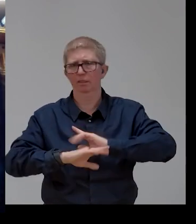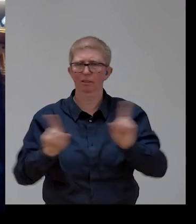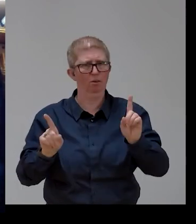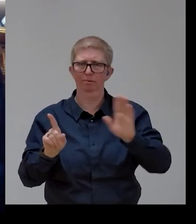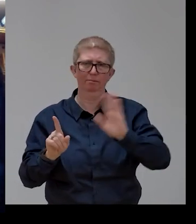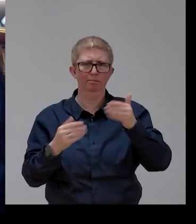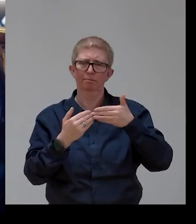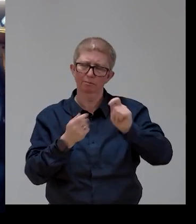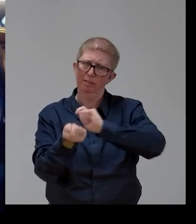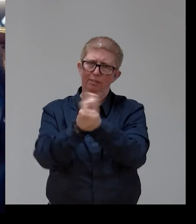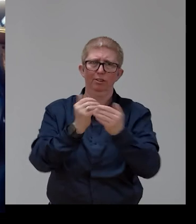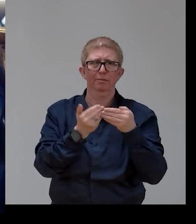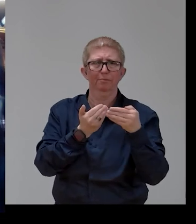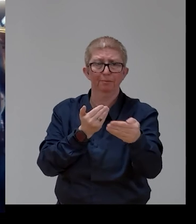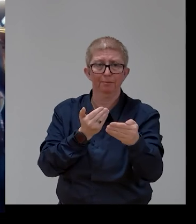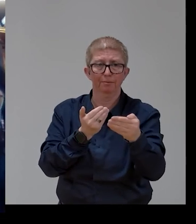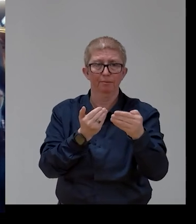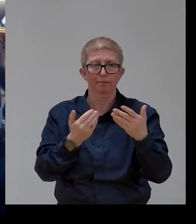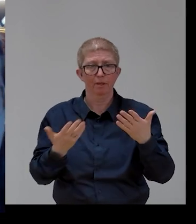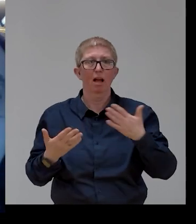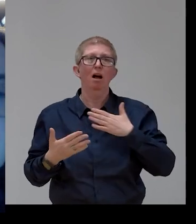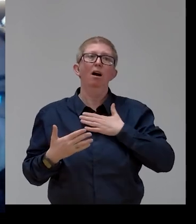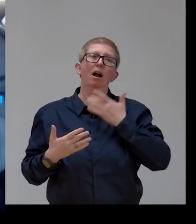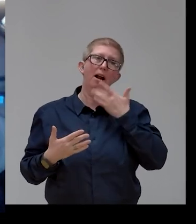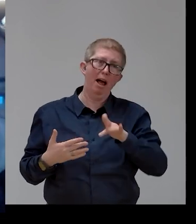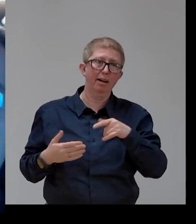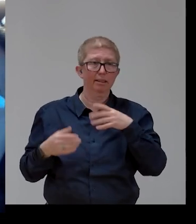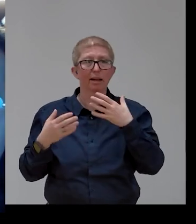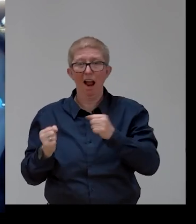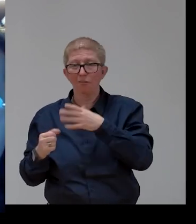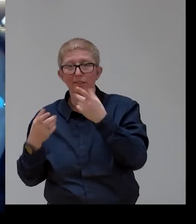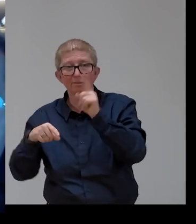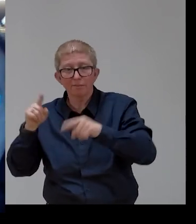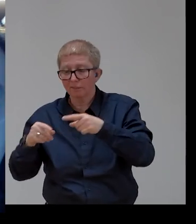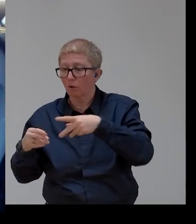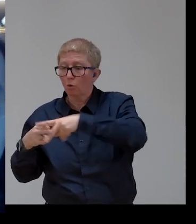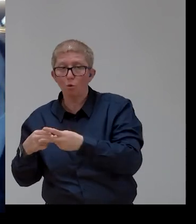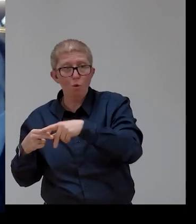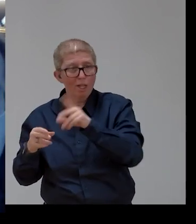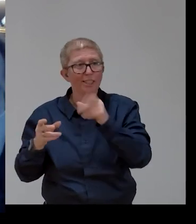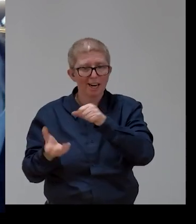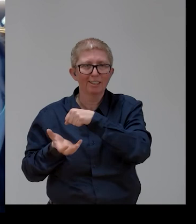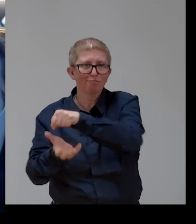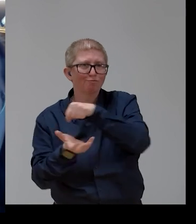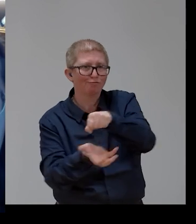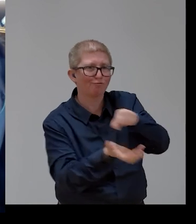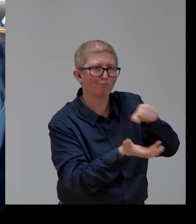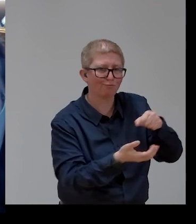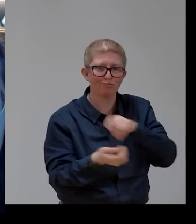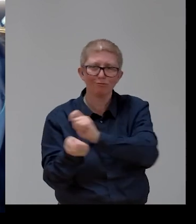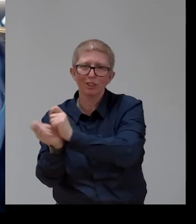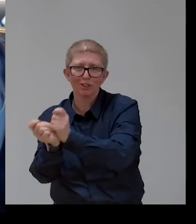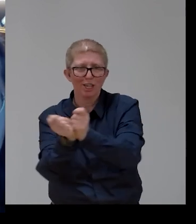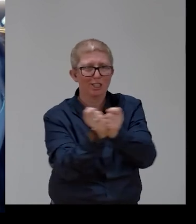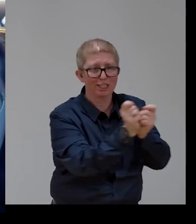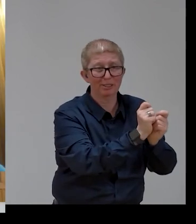it has available to it instruments of a wide variety to leverage change. So I think if you can